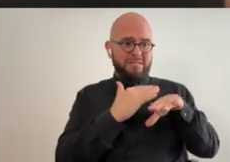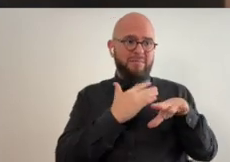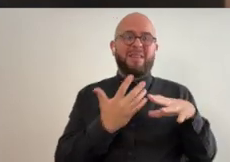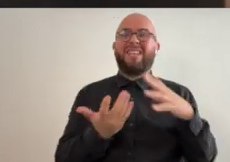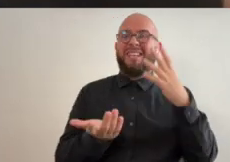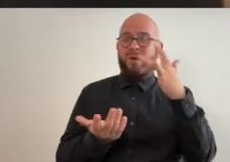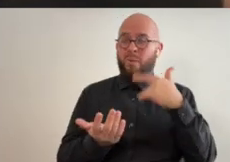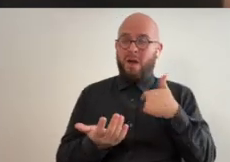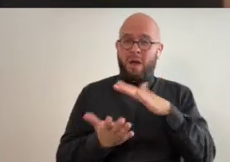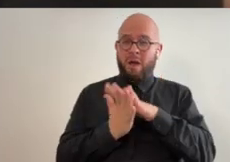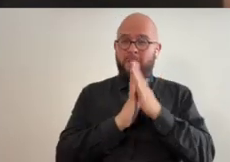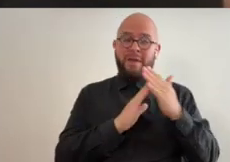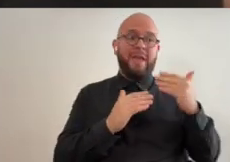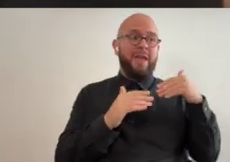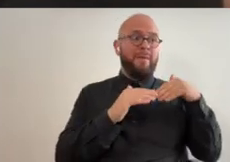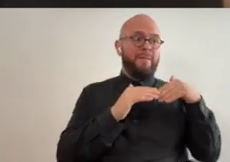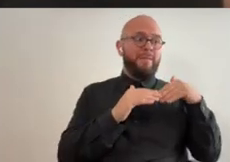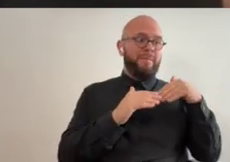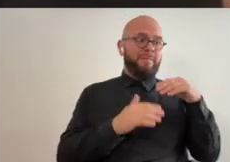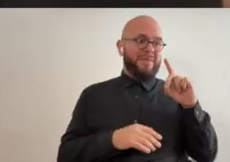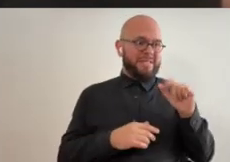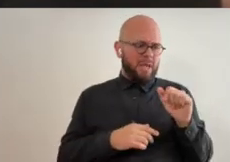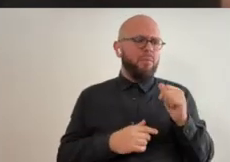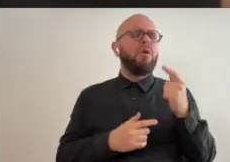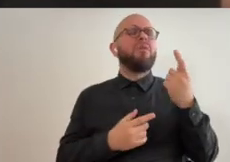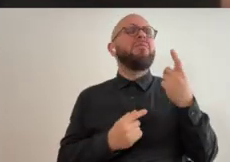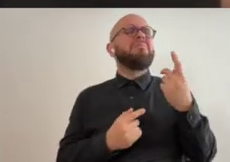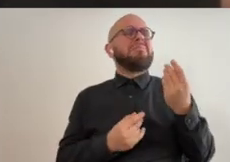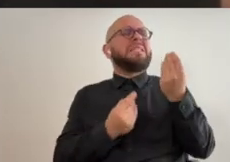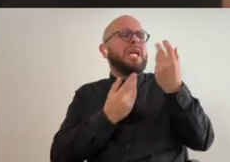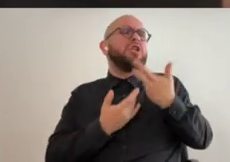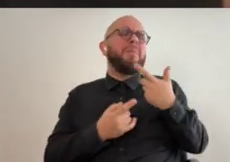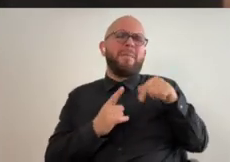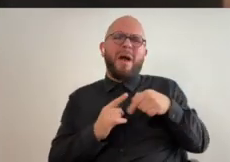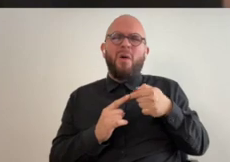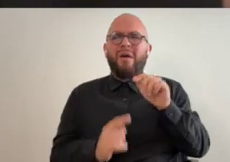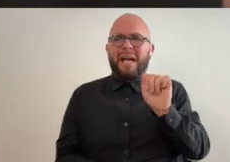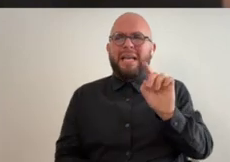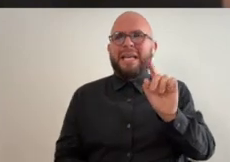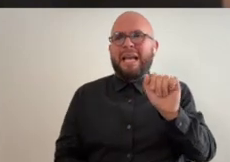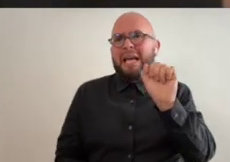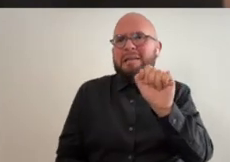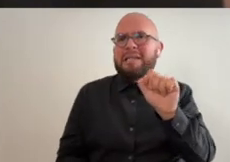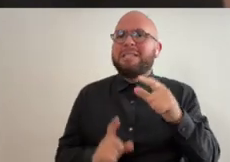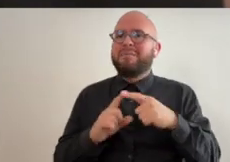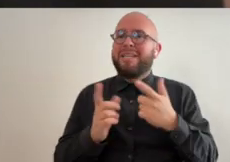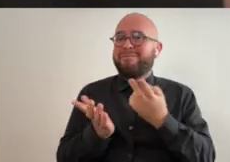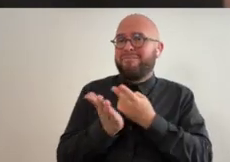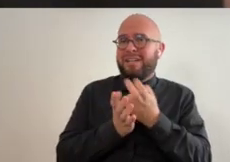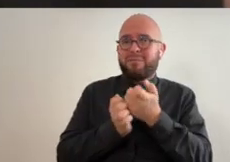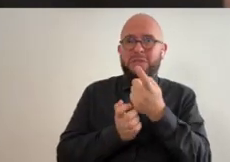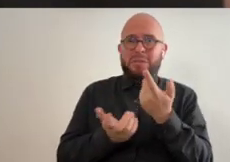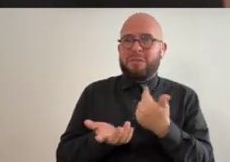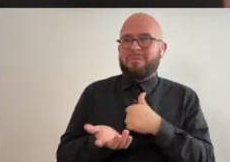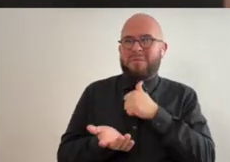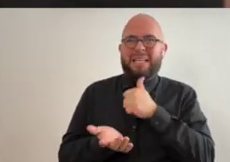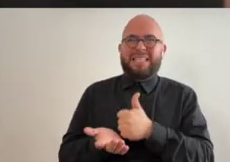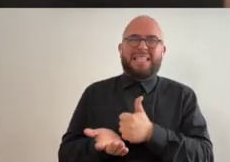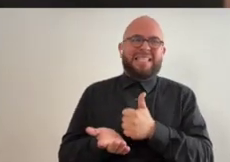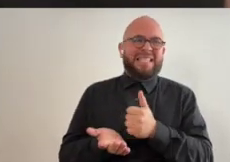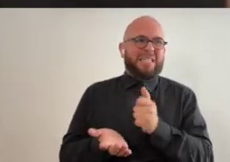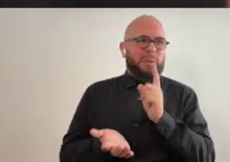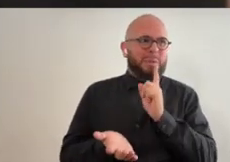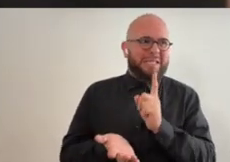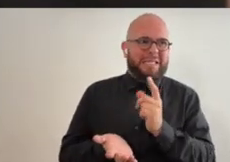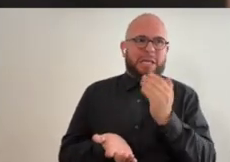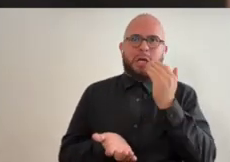because when i became disabled you know i was told about the ada which i to be quite honest i